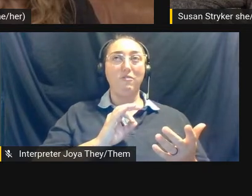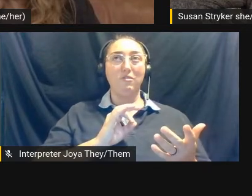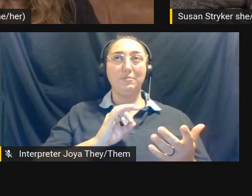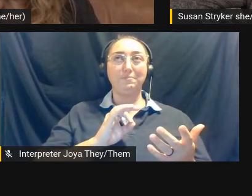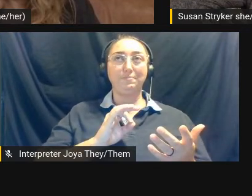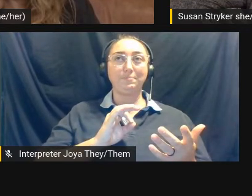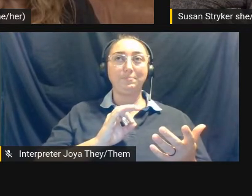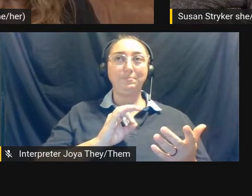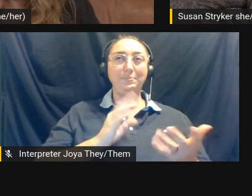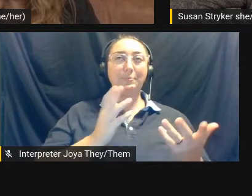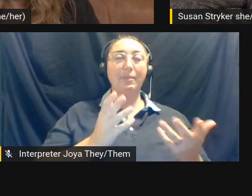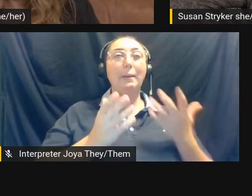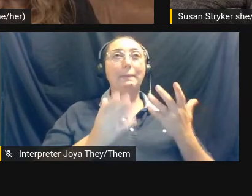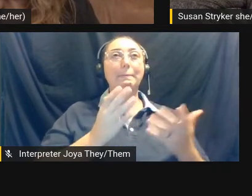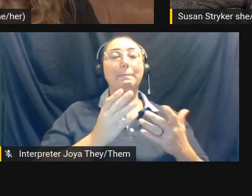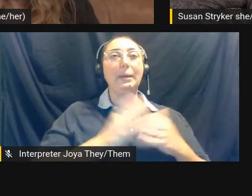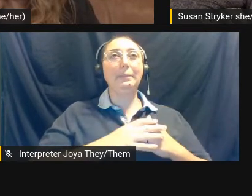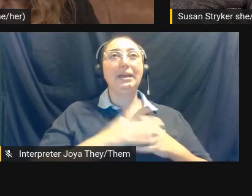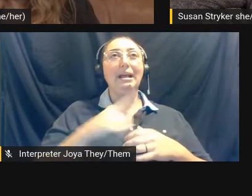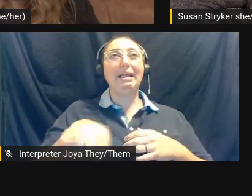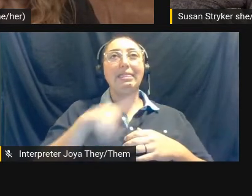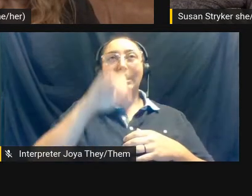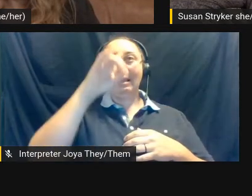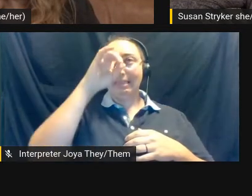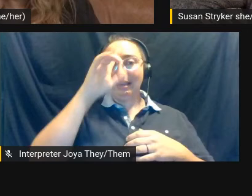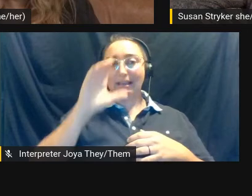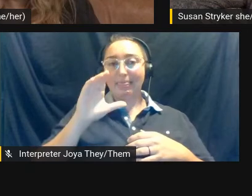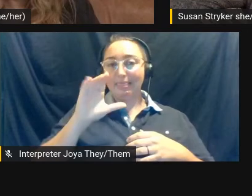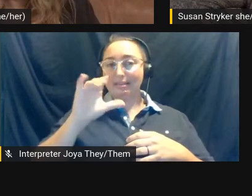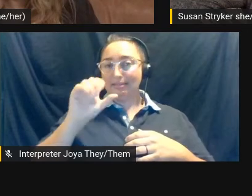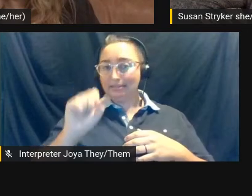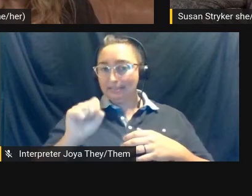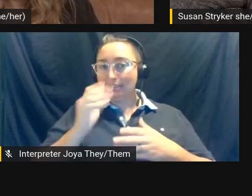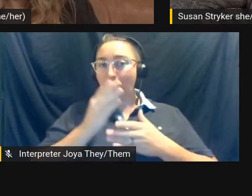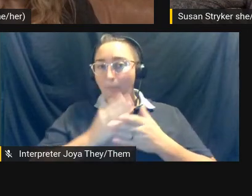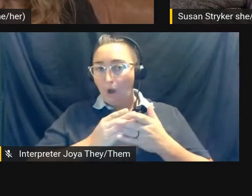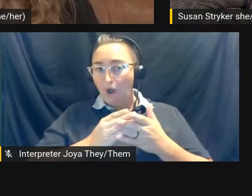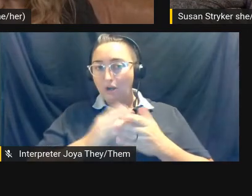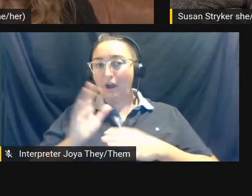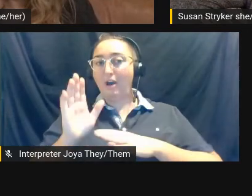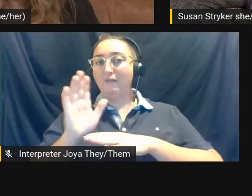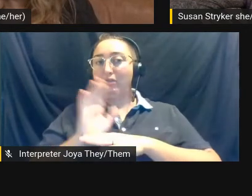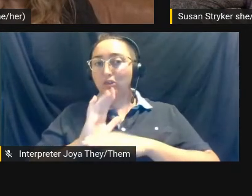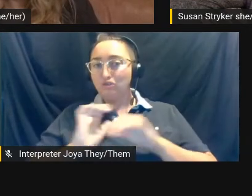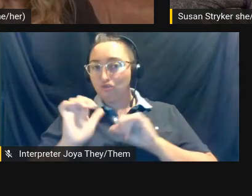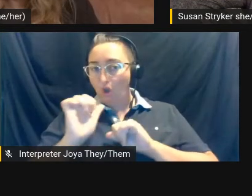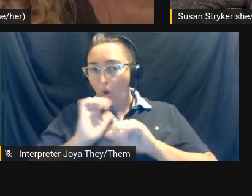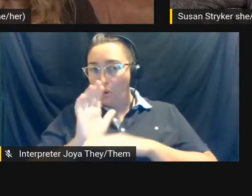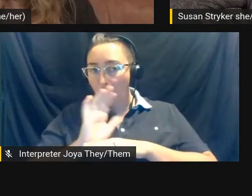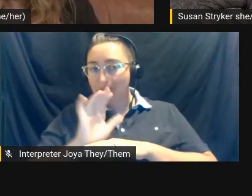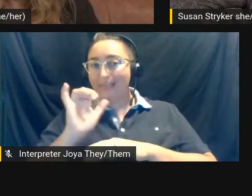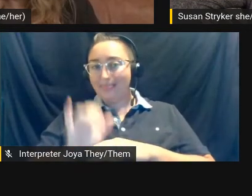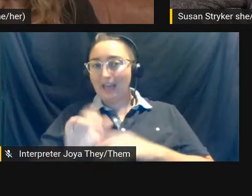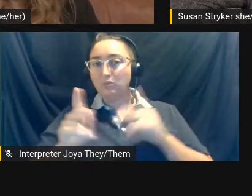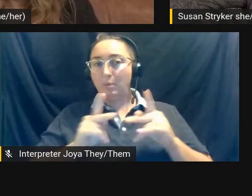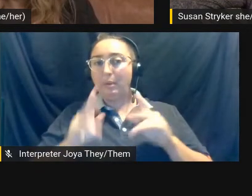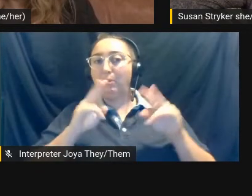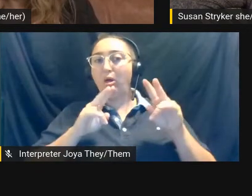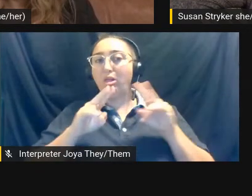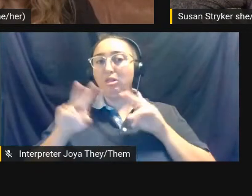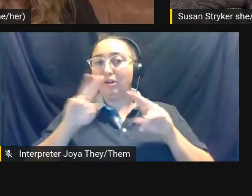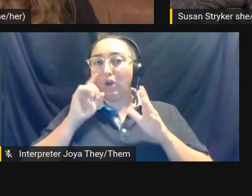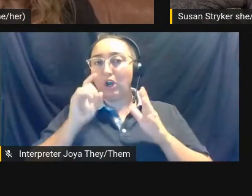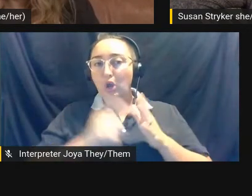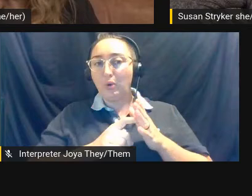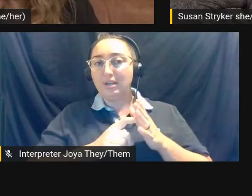if they think that the cisgender aspect of the shows is what people watch for, um, Oh, sorry. Oh, no, it's